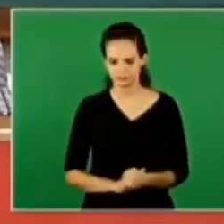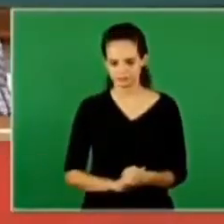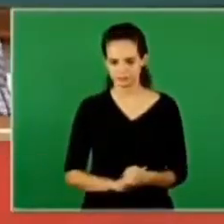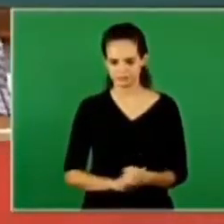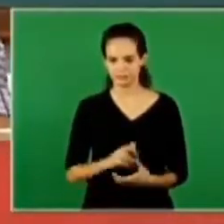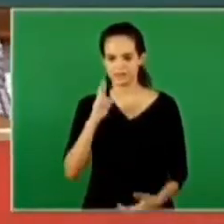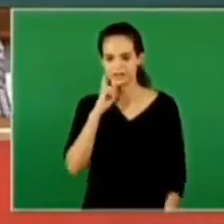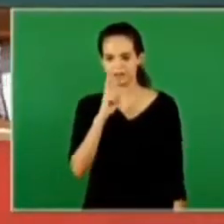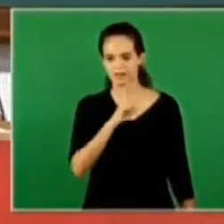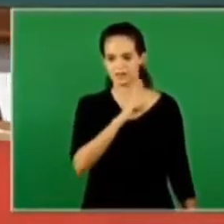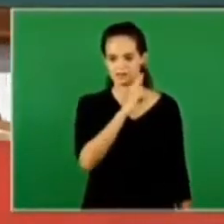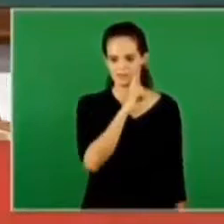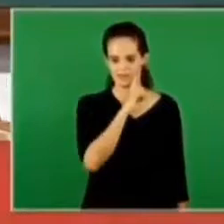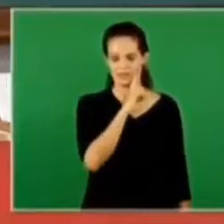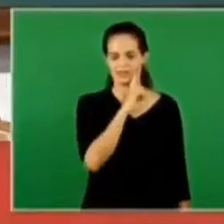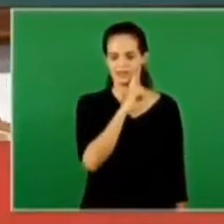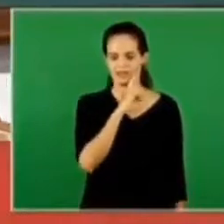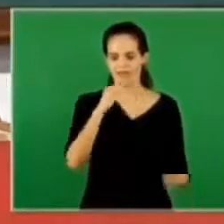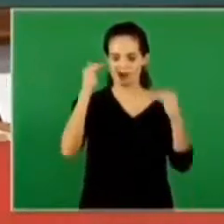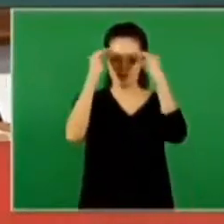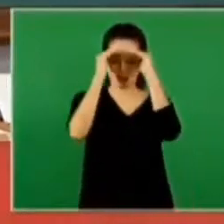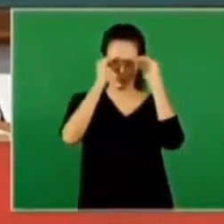she honors the father mother